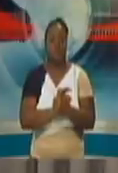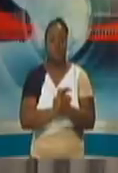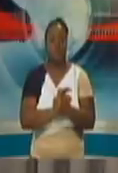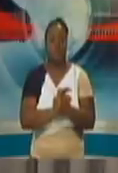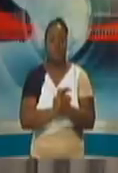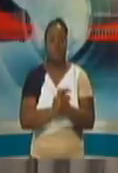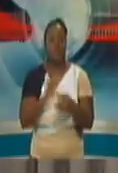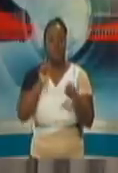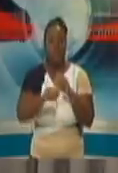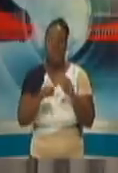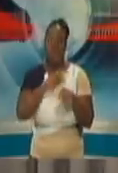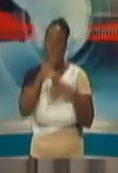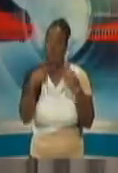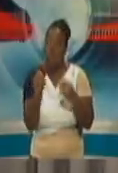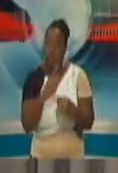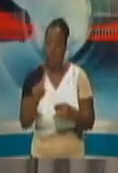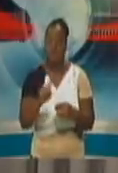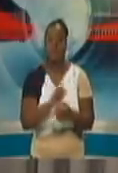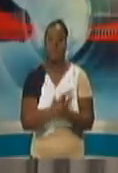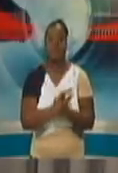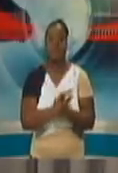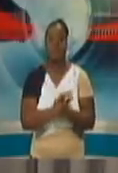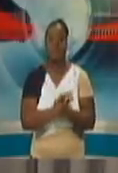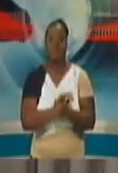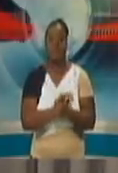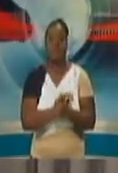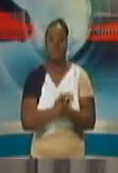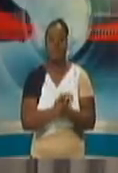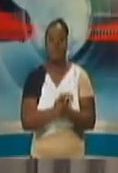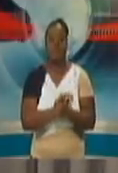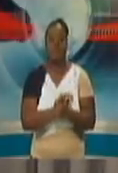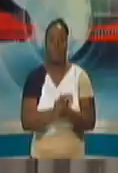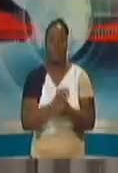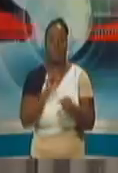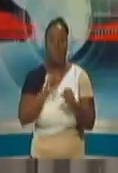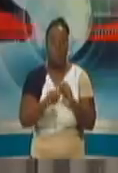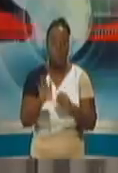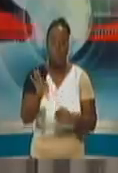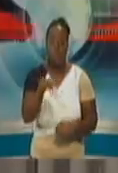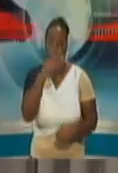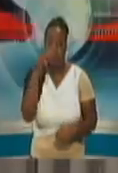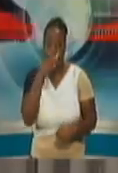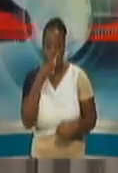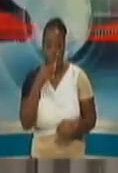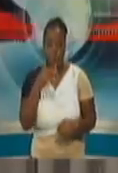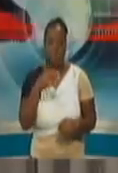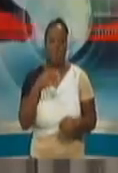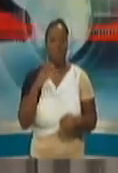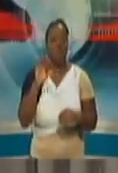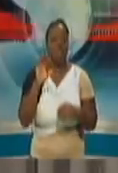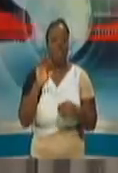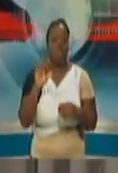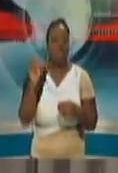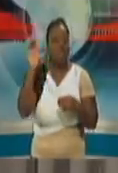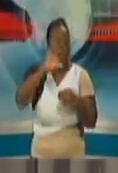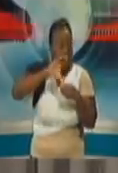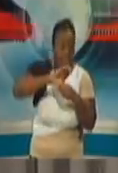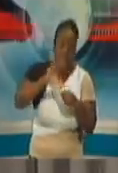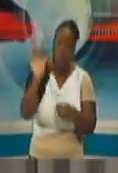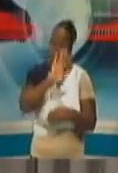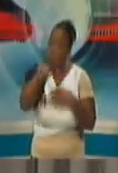sector and they have contributed significantly. That's including food and petrochemicals and so on to the economy.